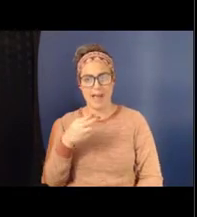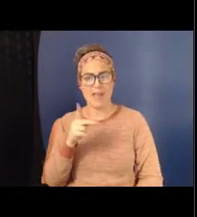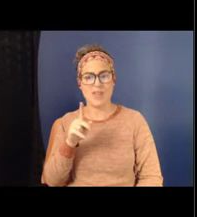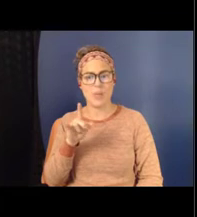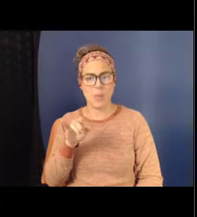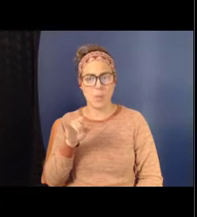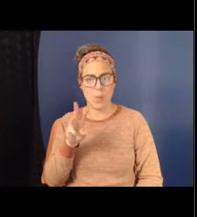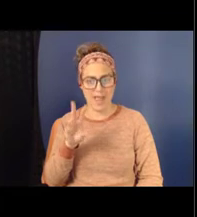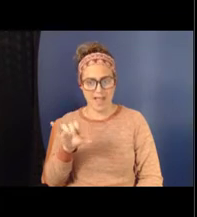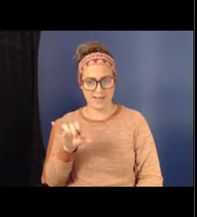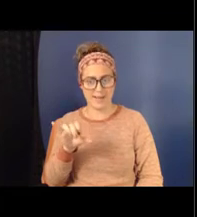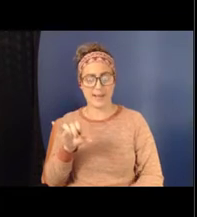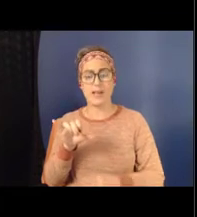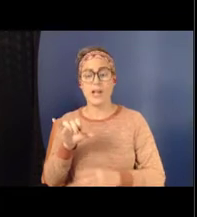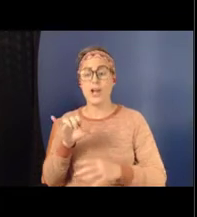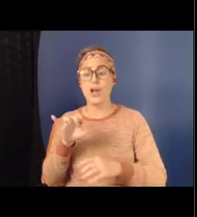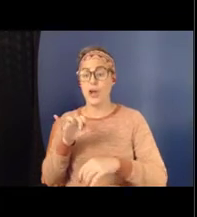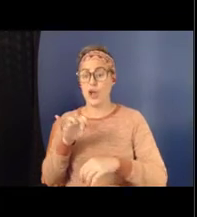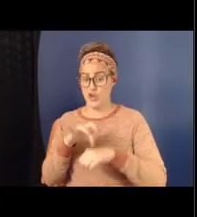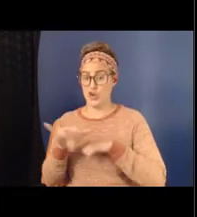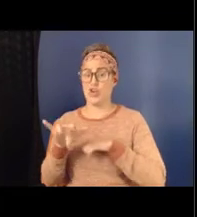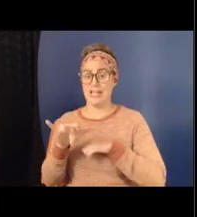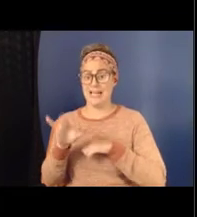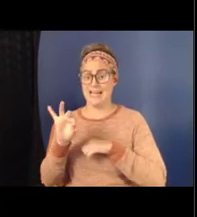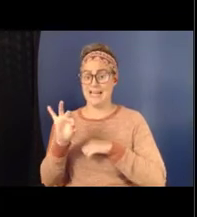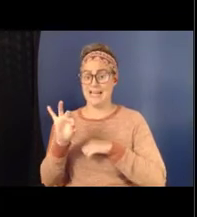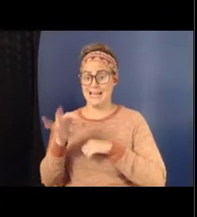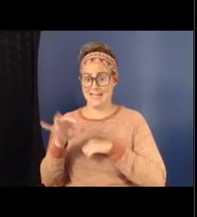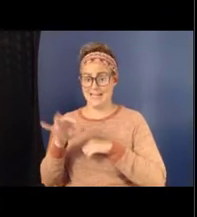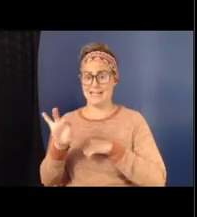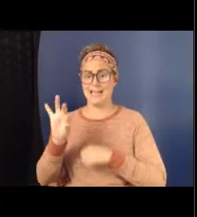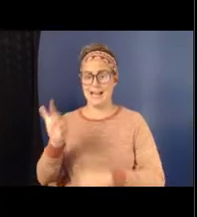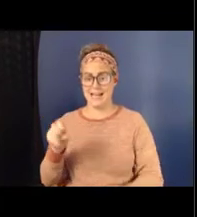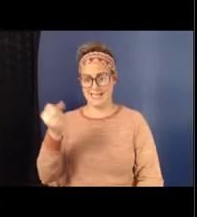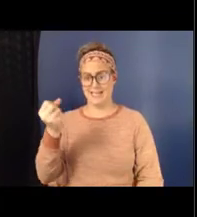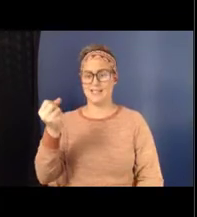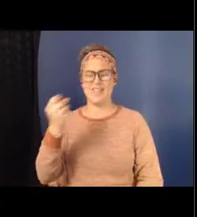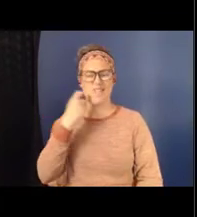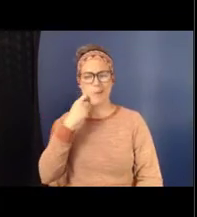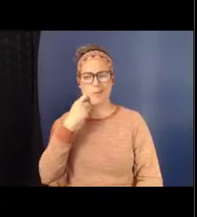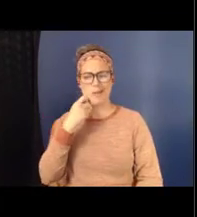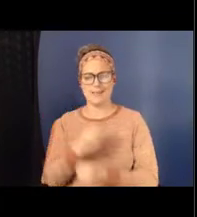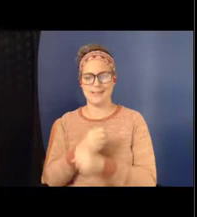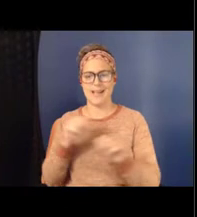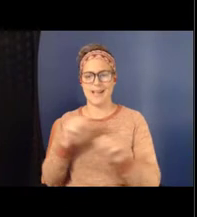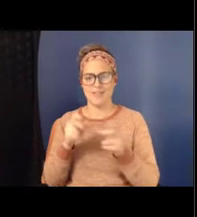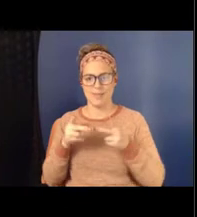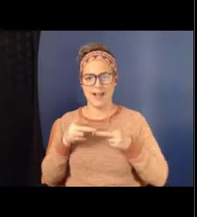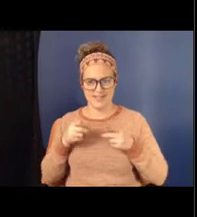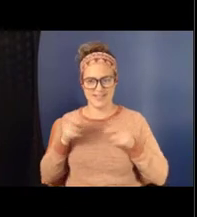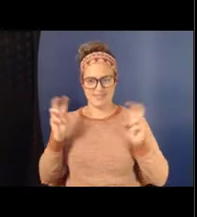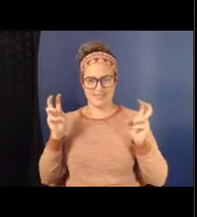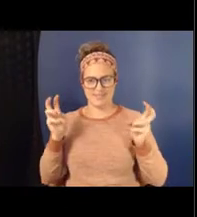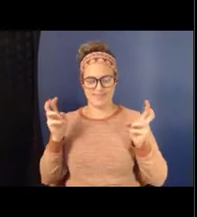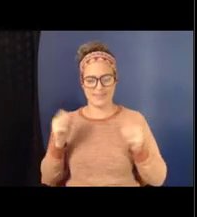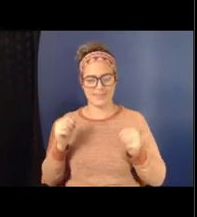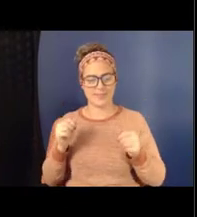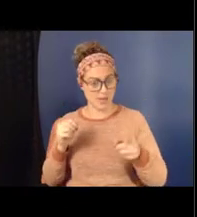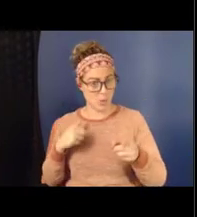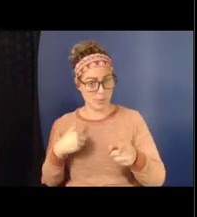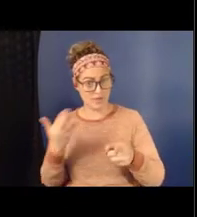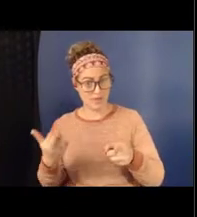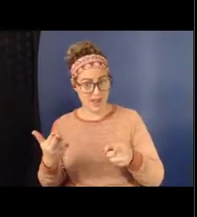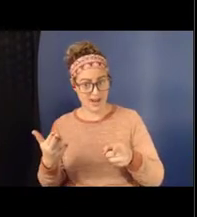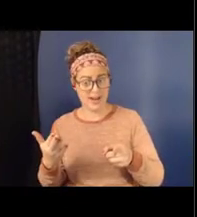our program at Safe, formerly Safe Place, was providing its school-based support groups in middle and high schools